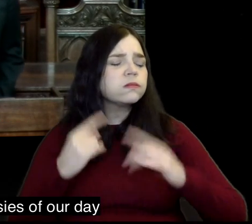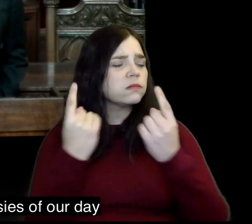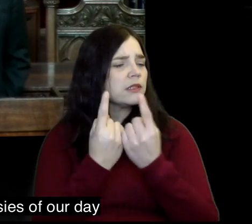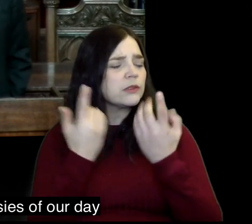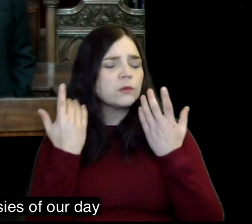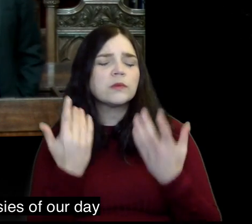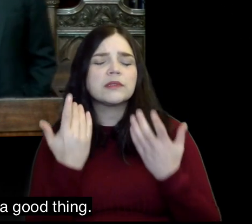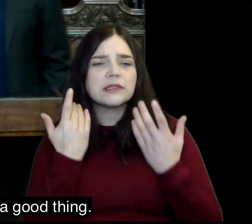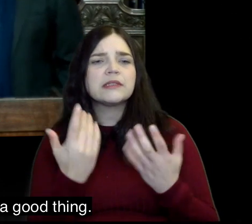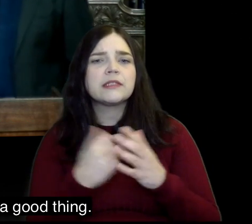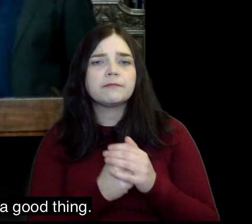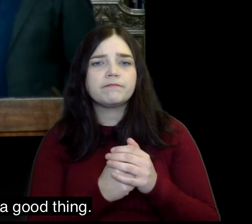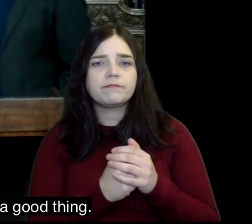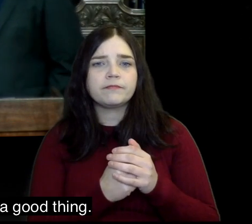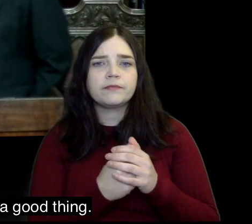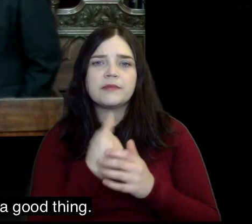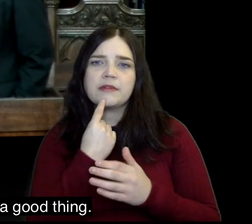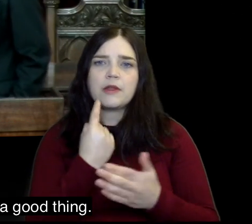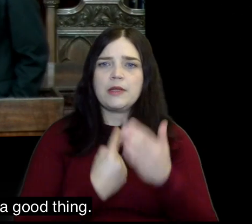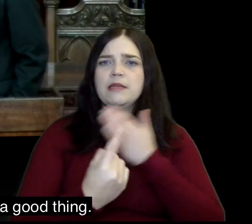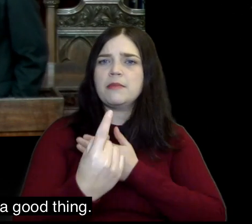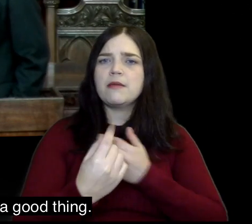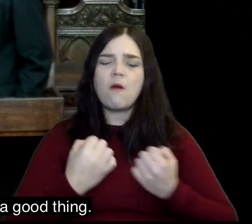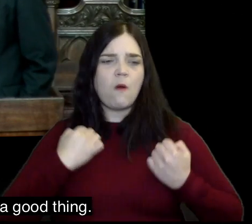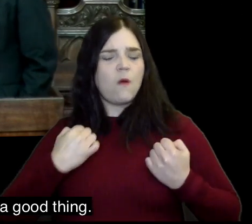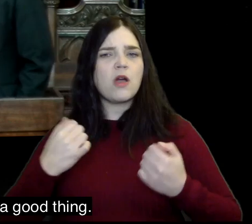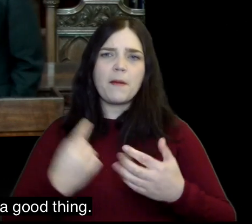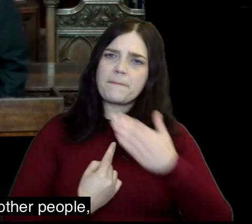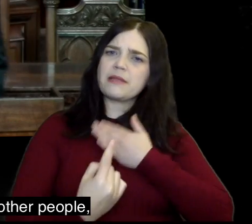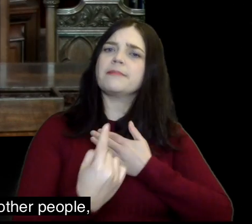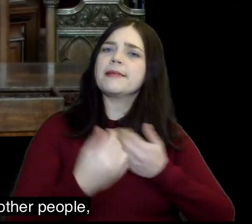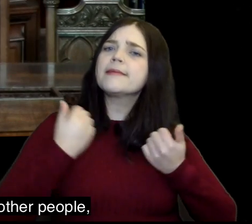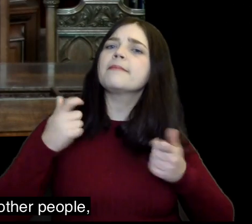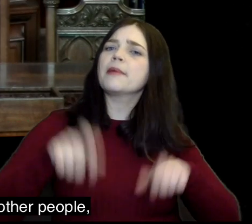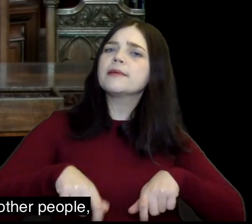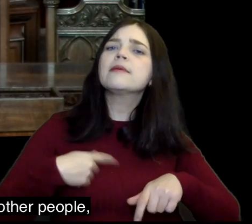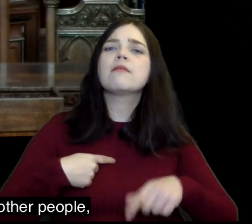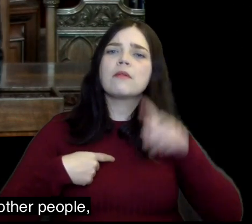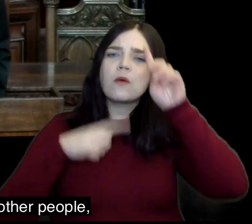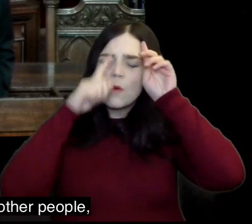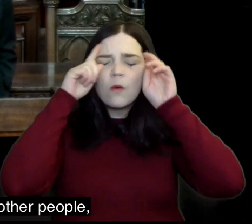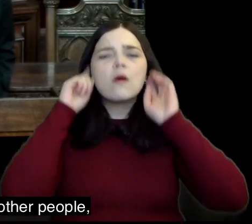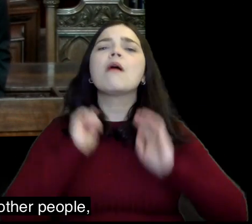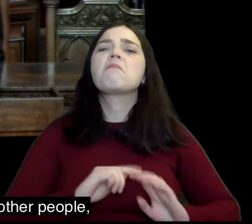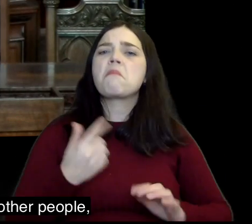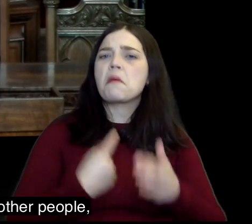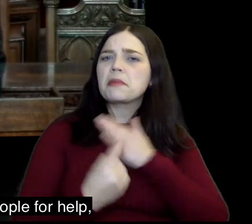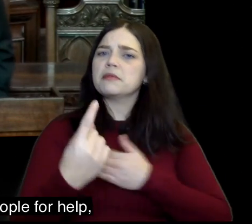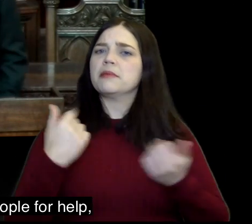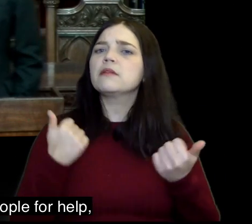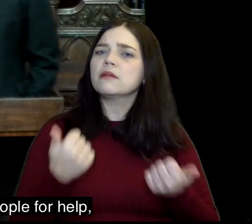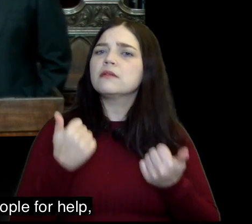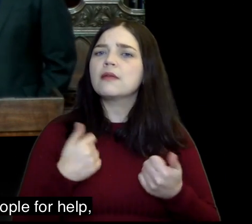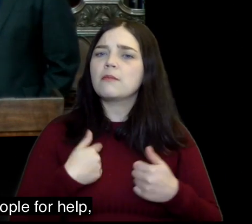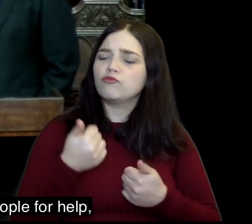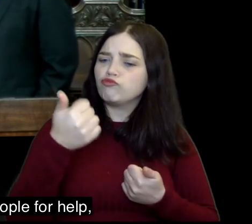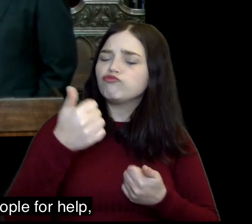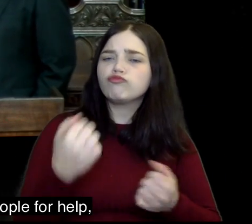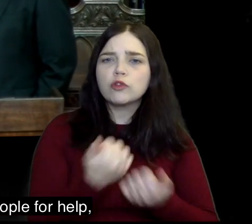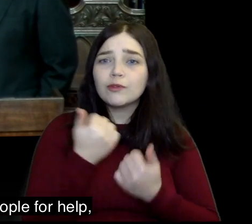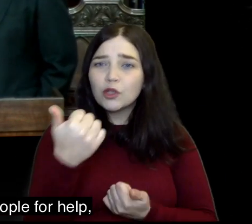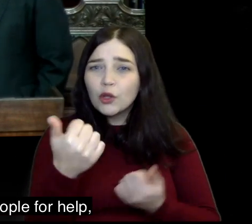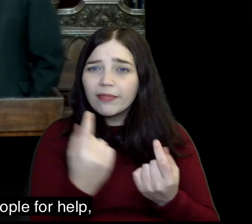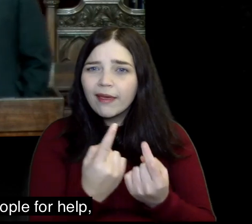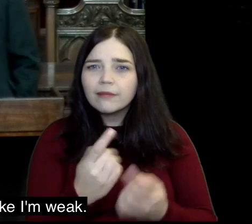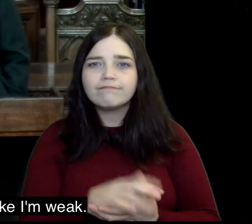one of the biggest heresies of our day is that independence is a good thing if I cannot depend on